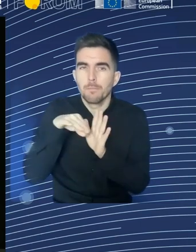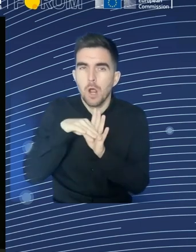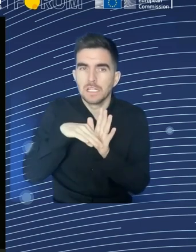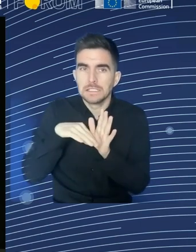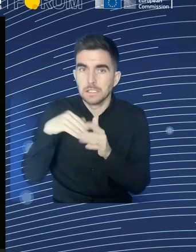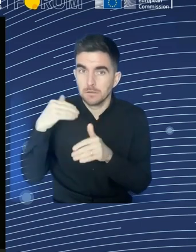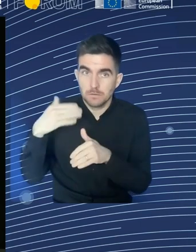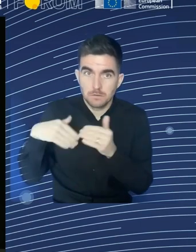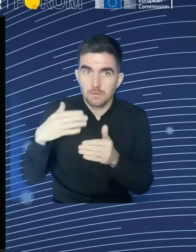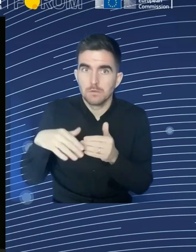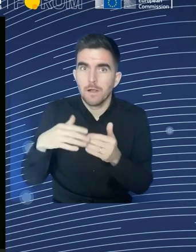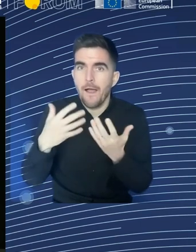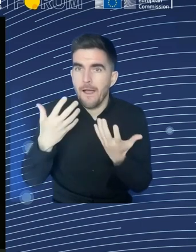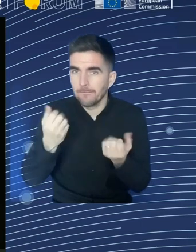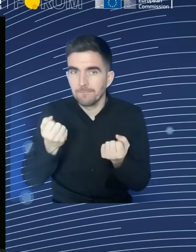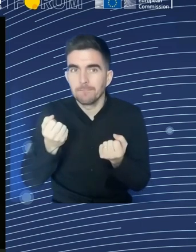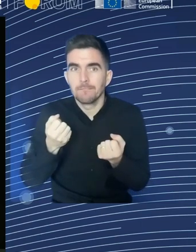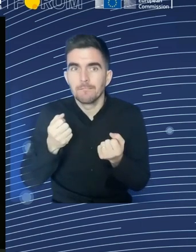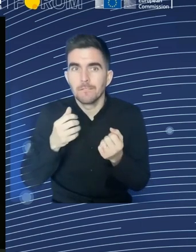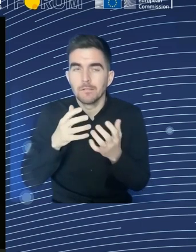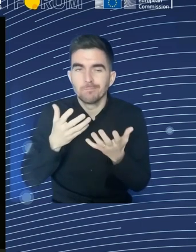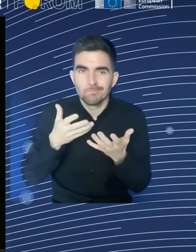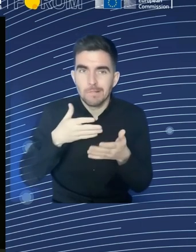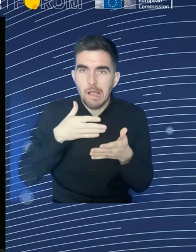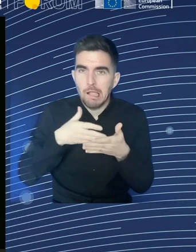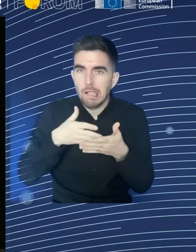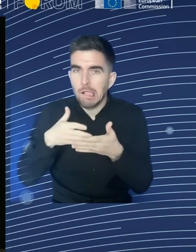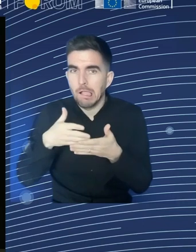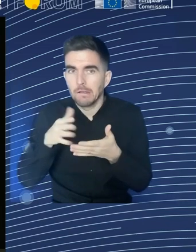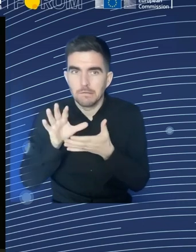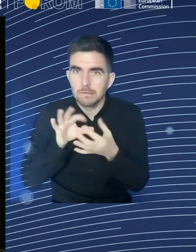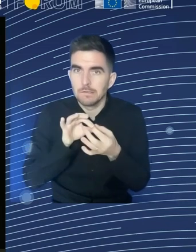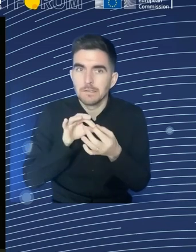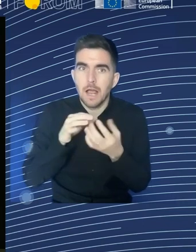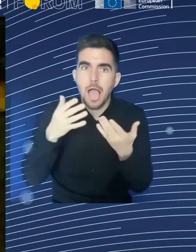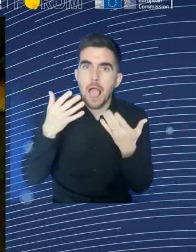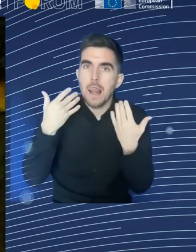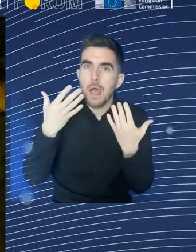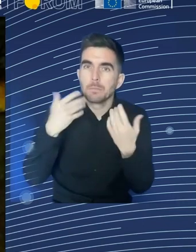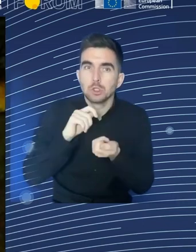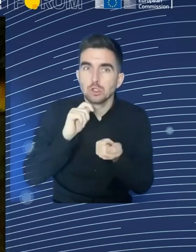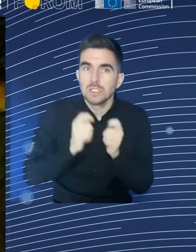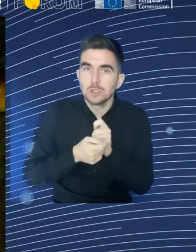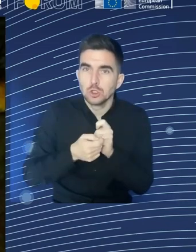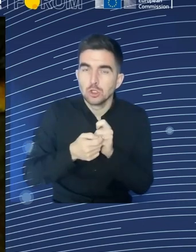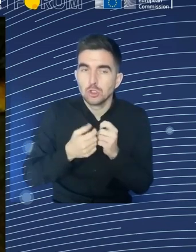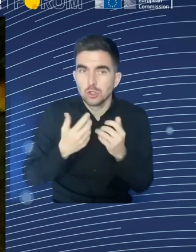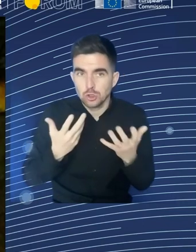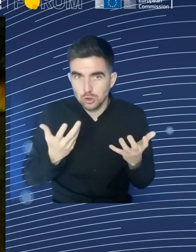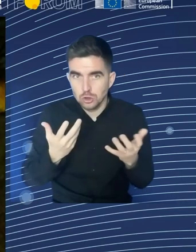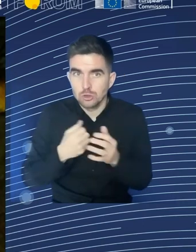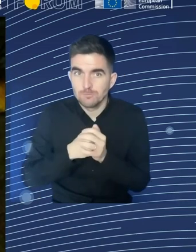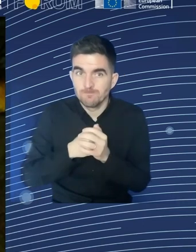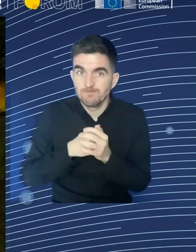basically, you know, how can we use the existing social policies in the EU to increase the